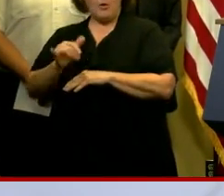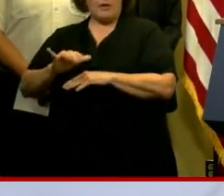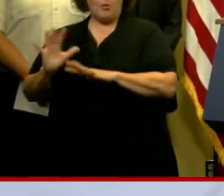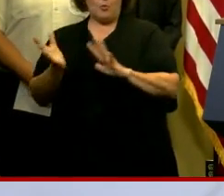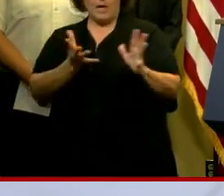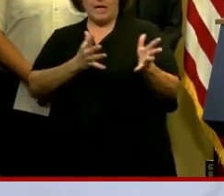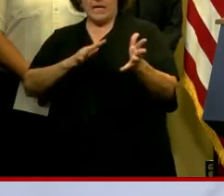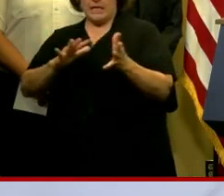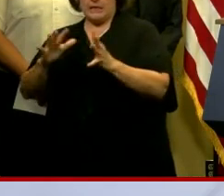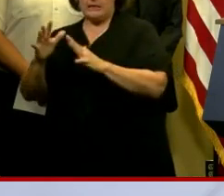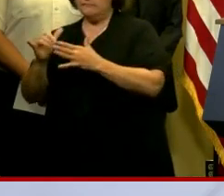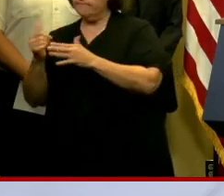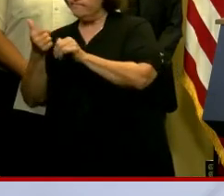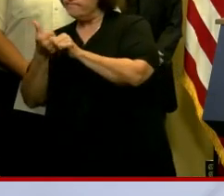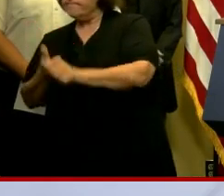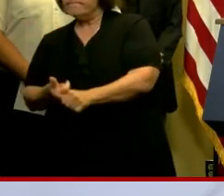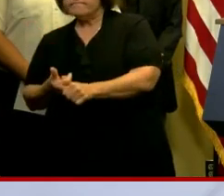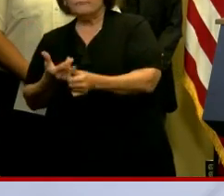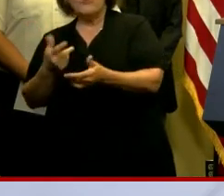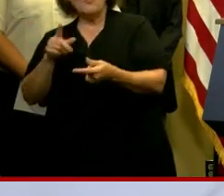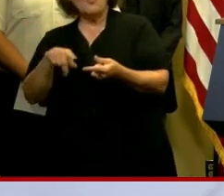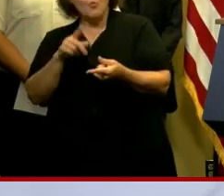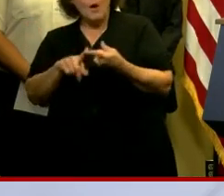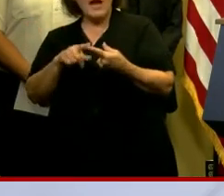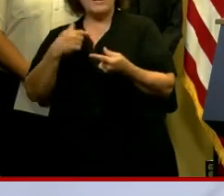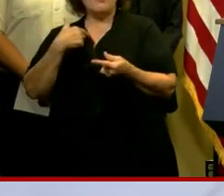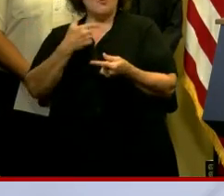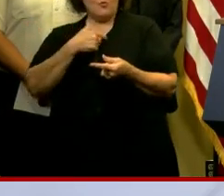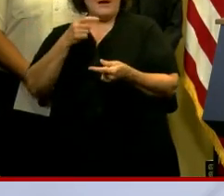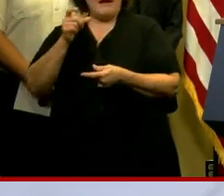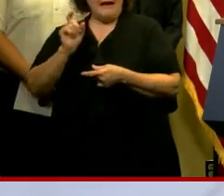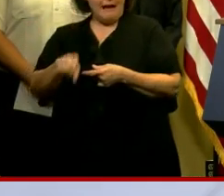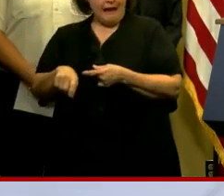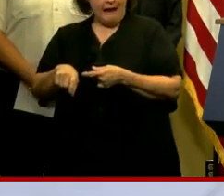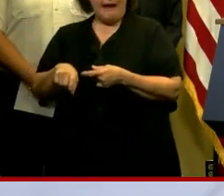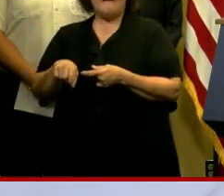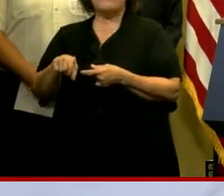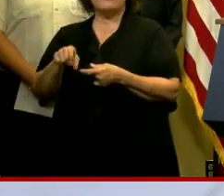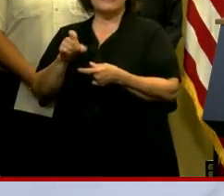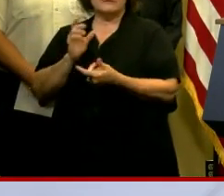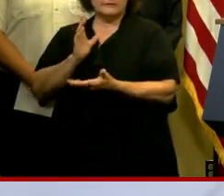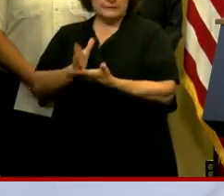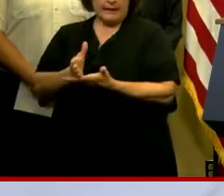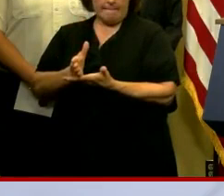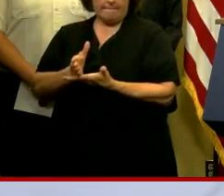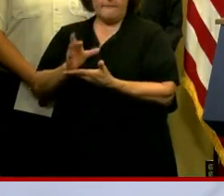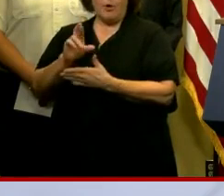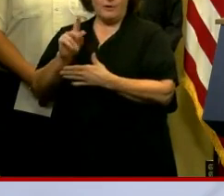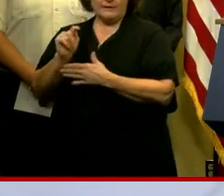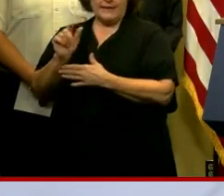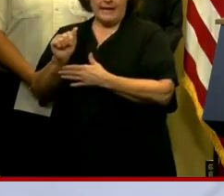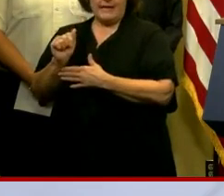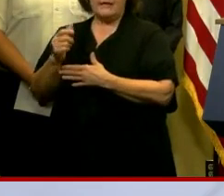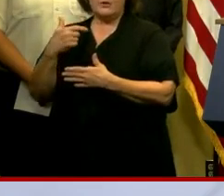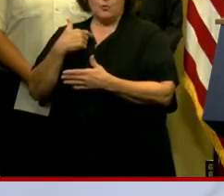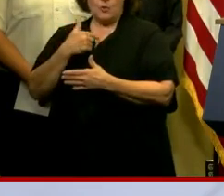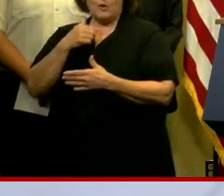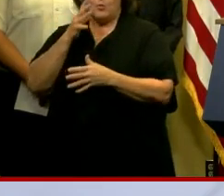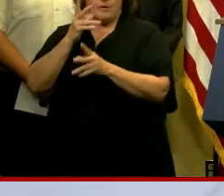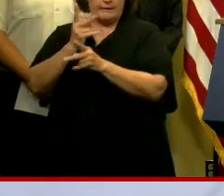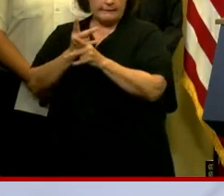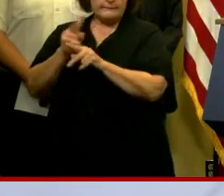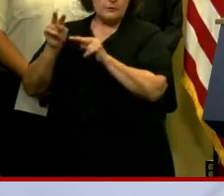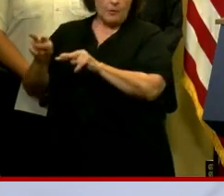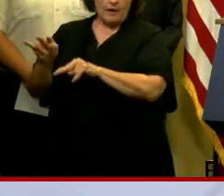wind factor will determine when we have to remove the full operations of RTA. So we'll continue to